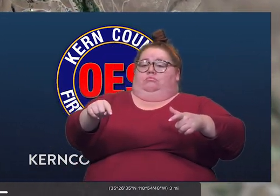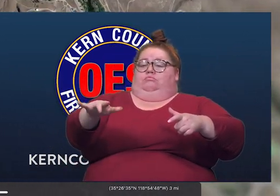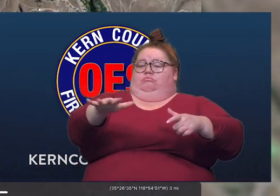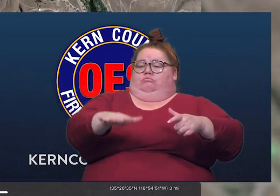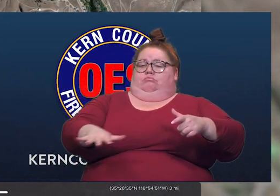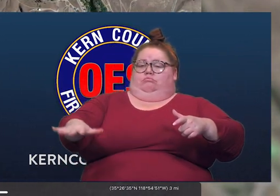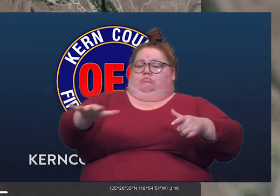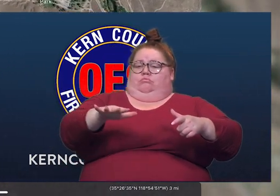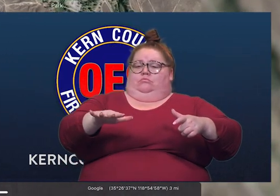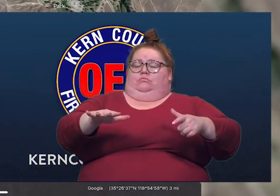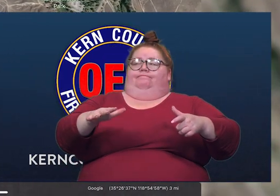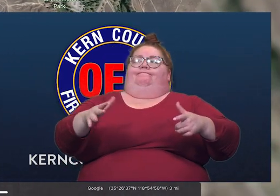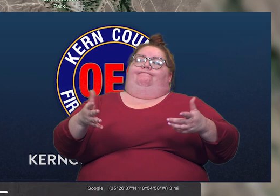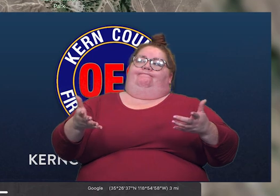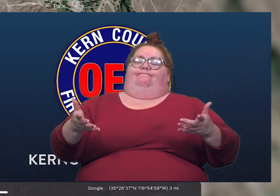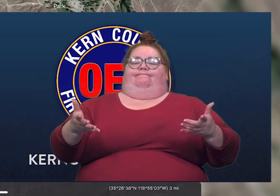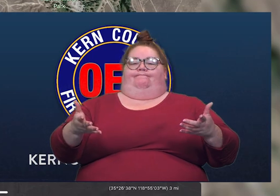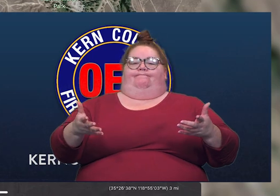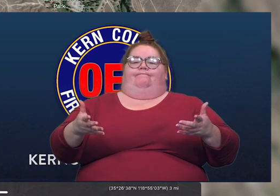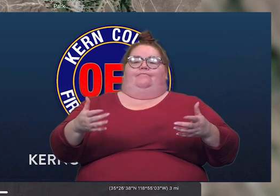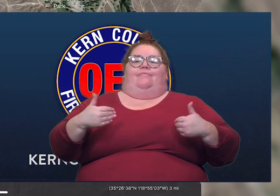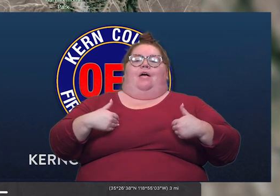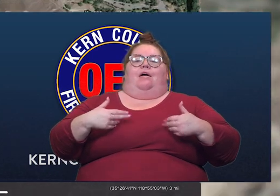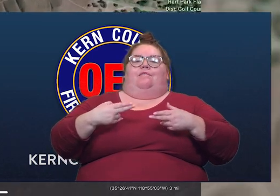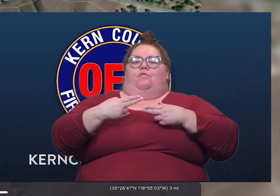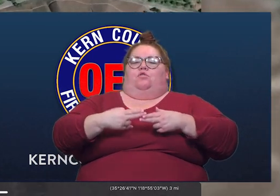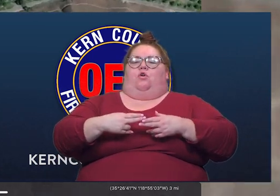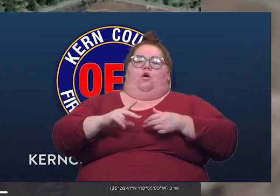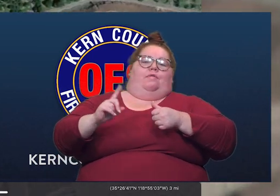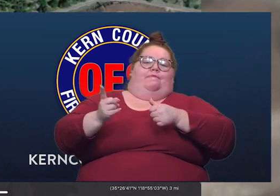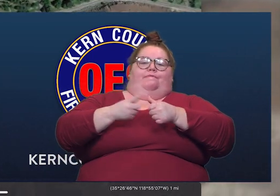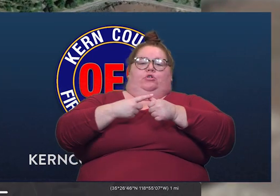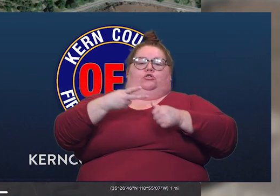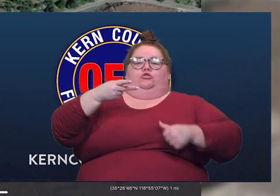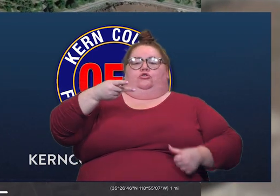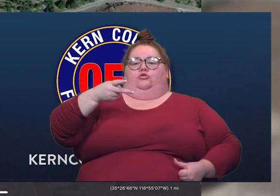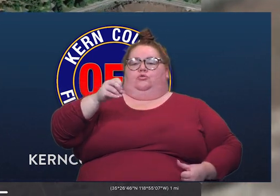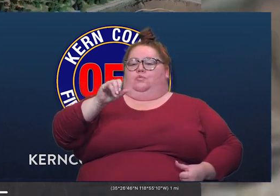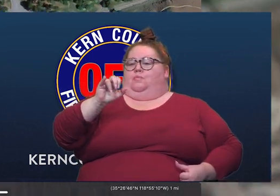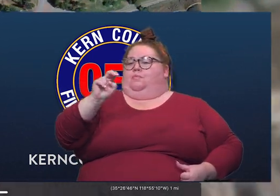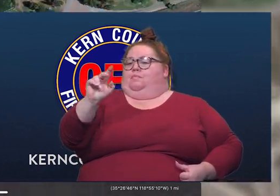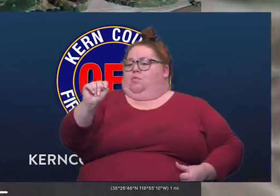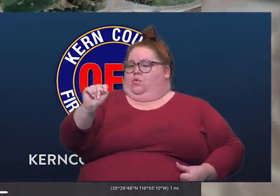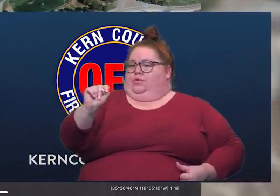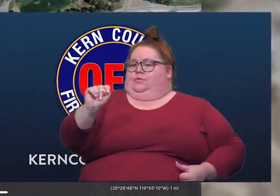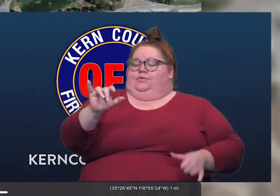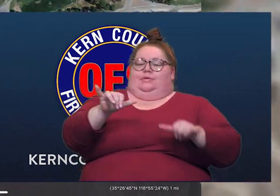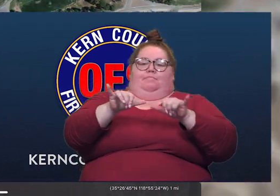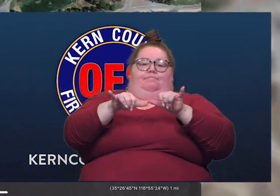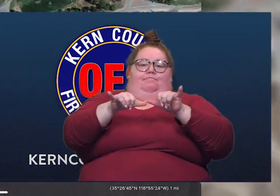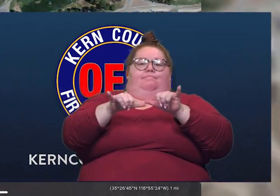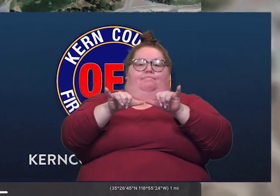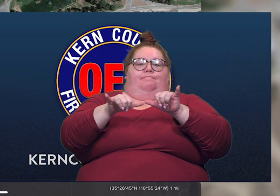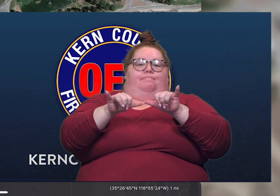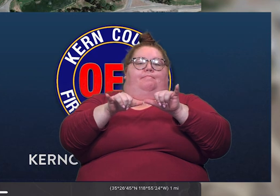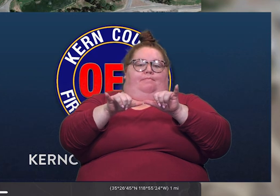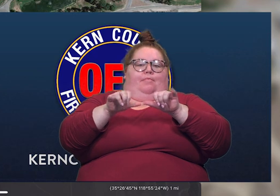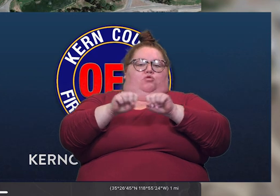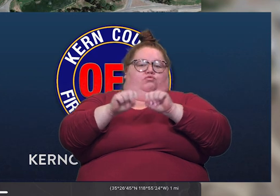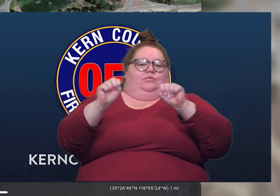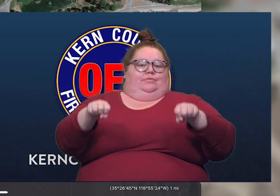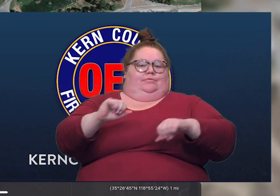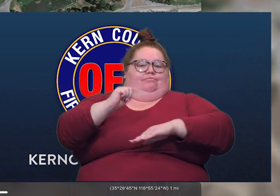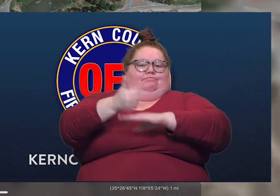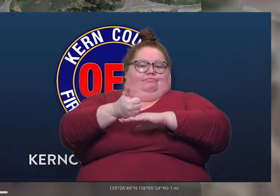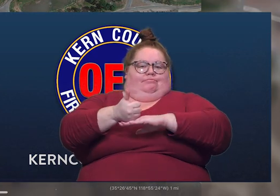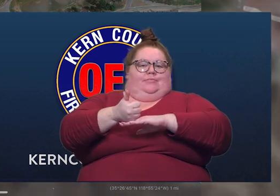is where you'll hear a lot of times called First Point. First Point is a measuring station and it is just